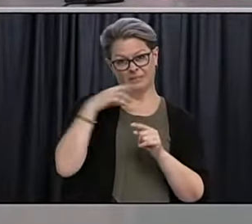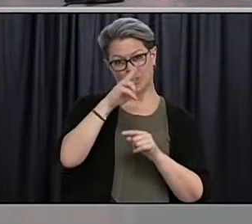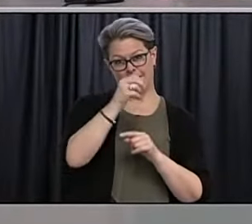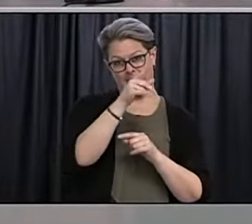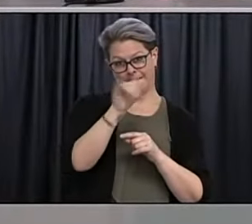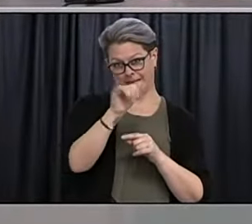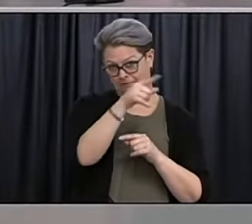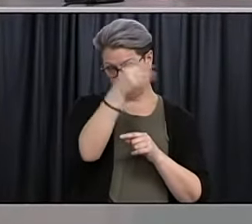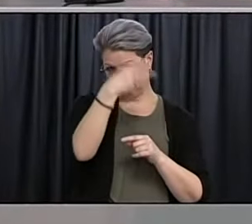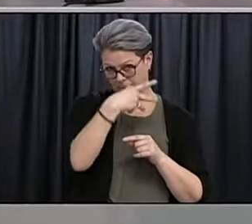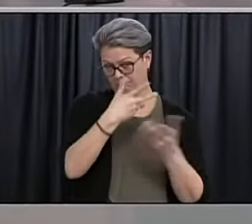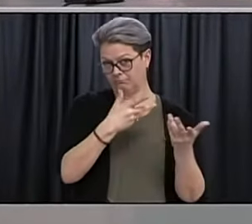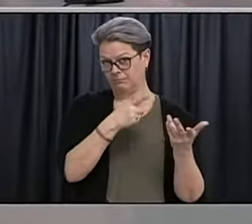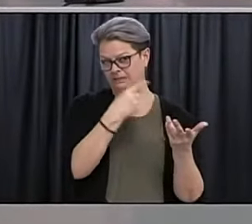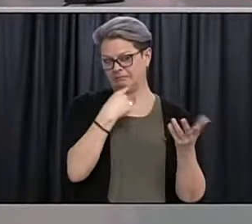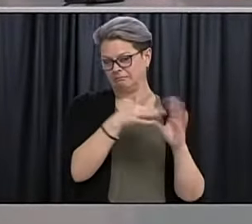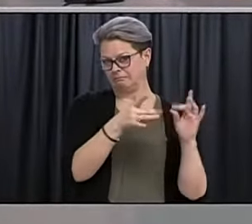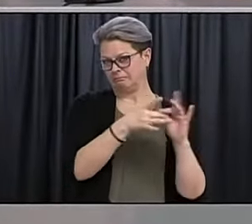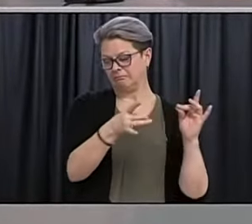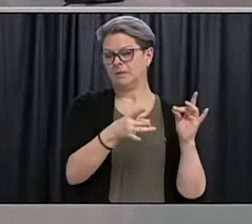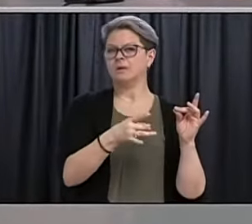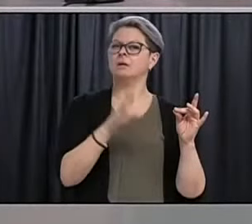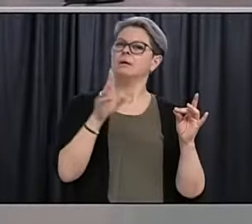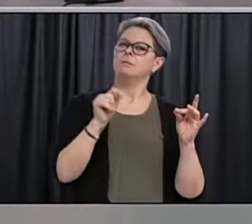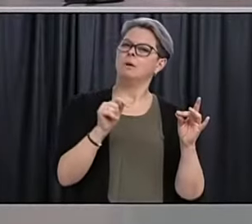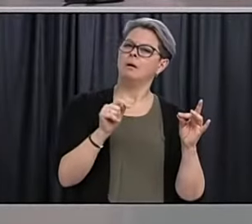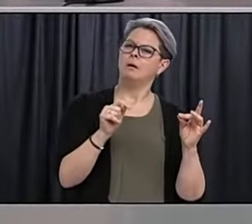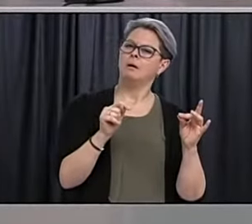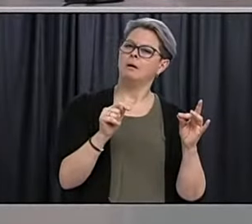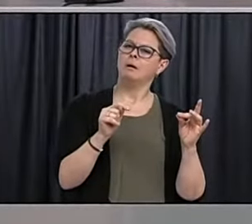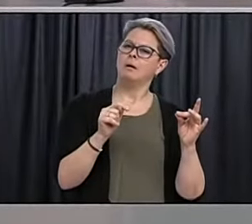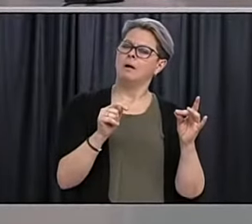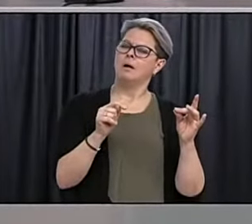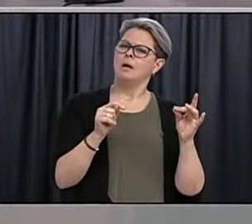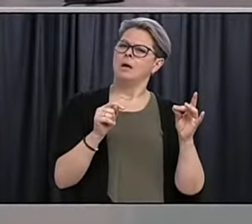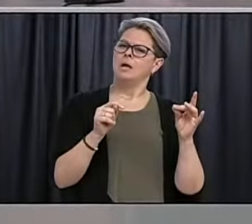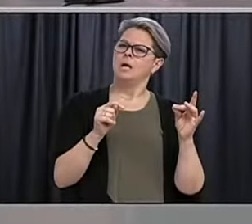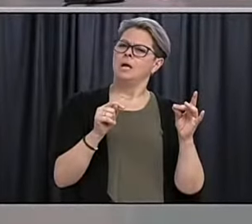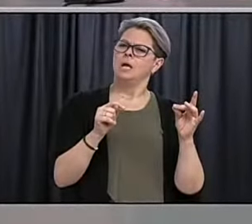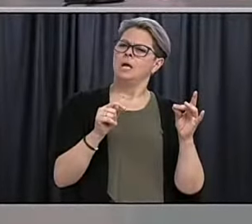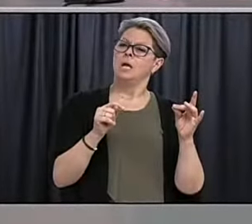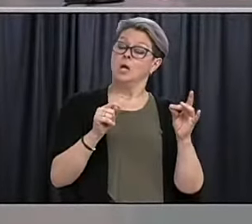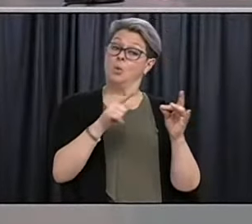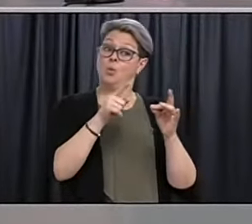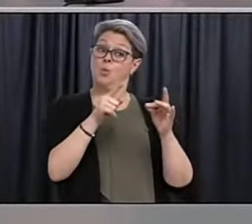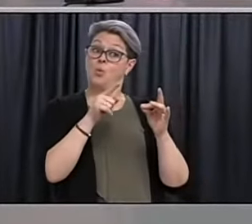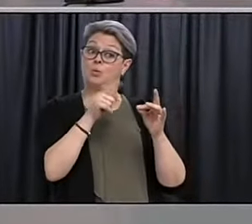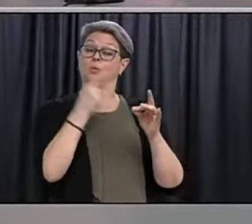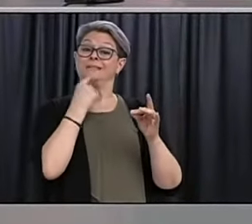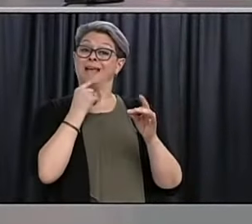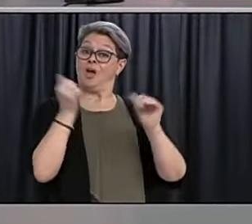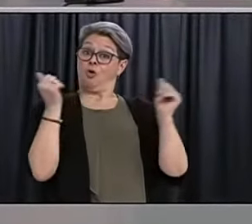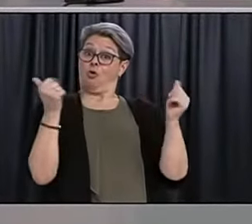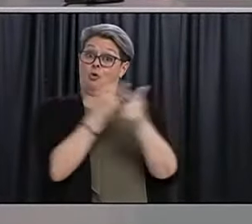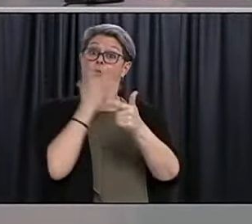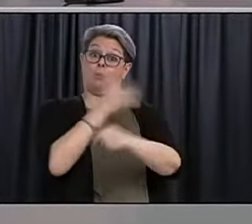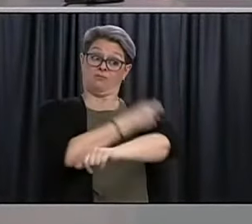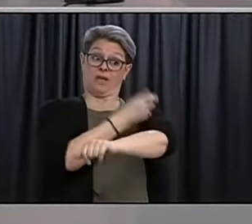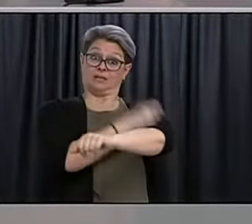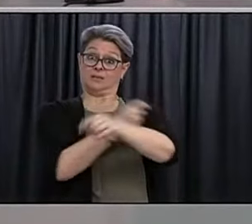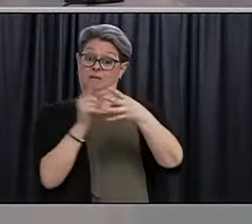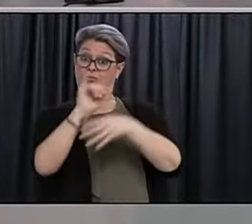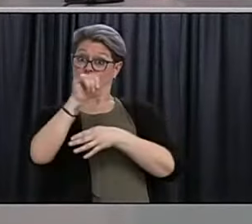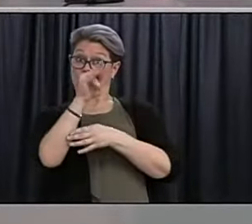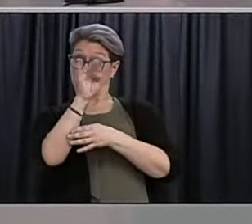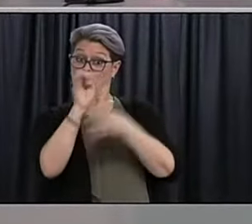to getting to the point where everybody wants to be vaccinated is vaccinated by the end of June which is Premier Fury's